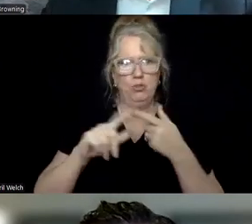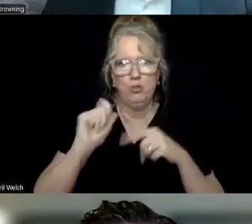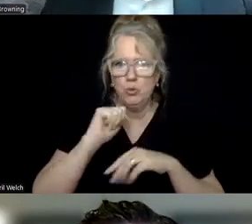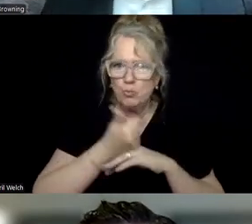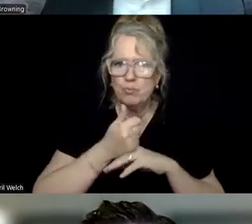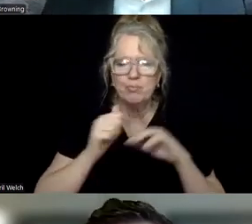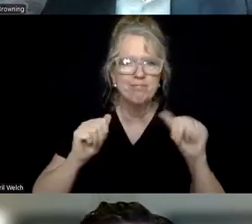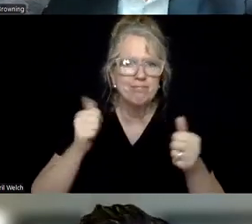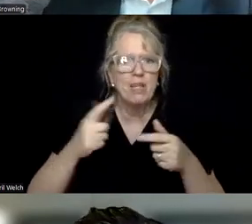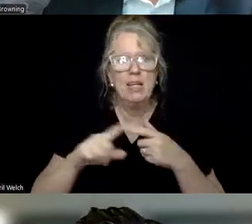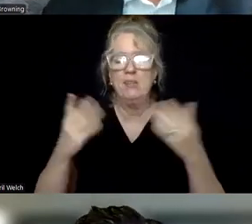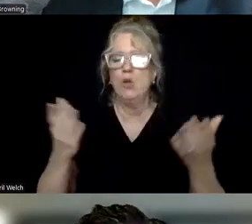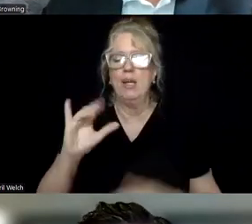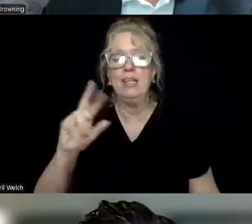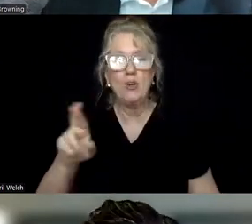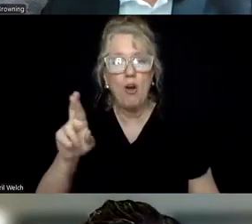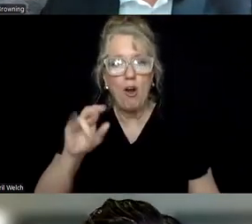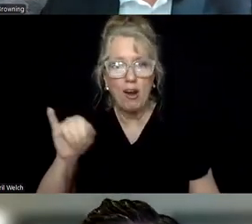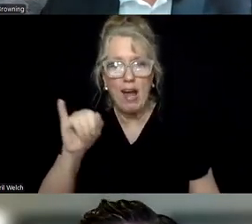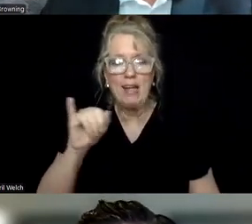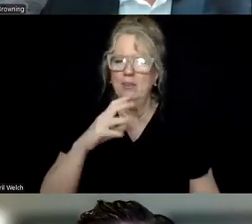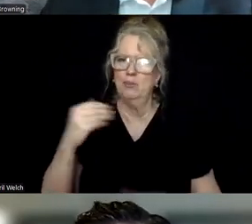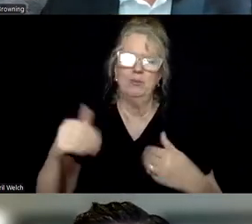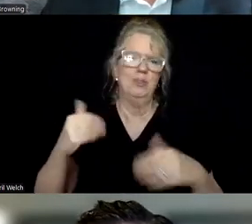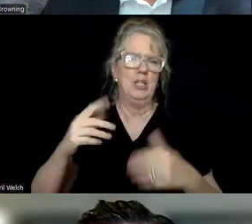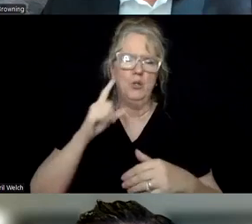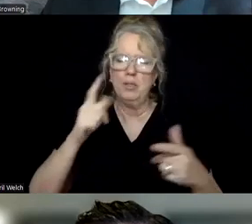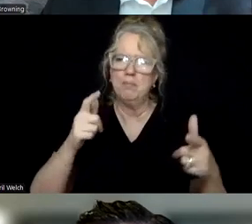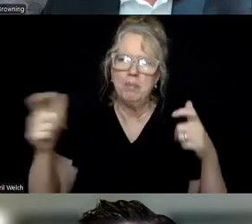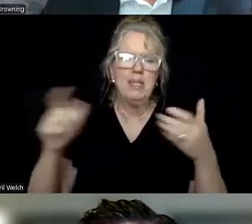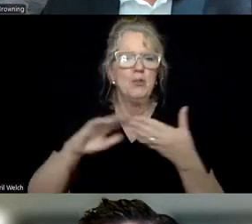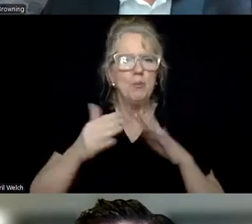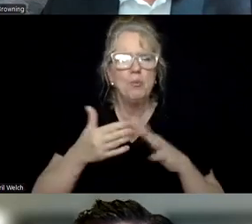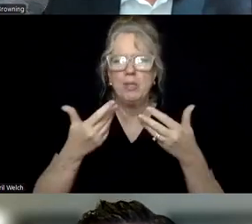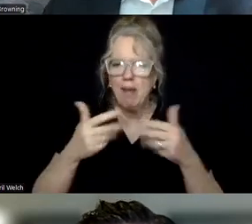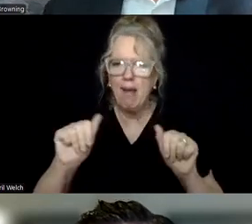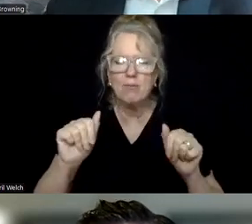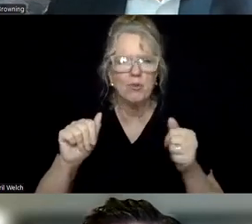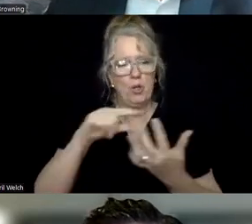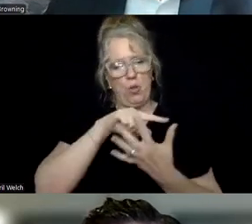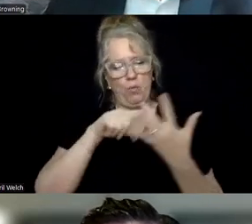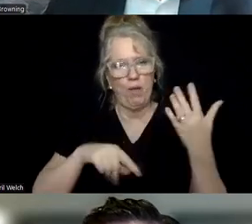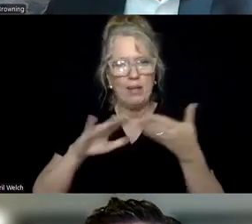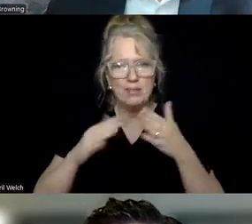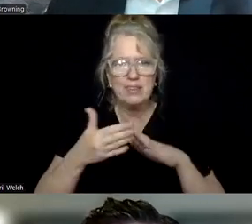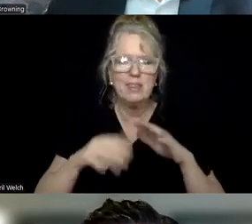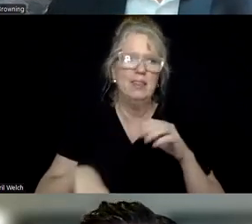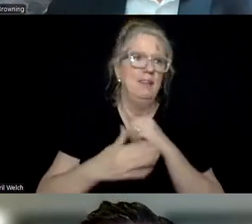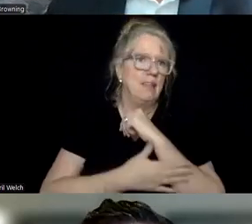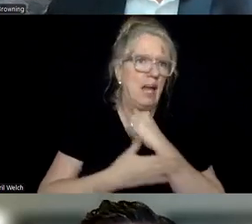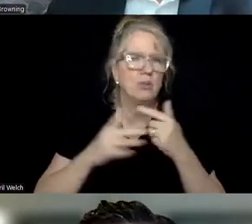at RI International. And it's just been a major community effort from the five cities, the county, the state,